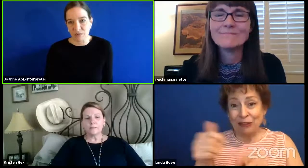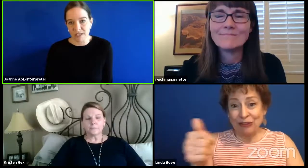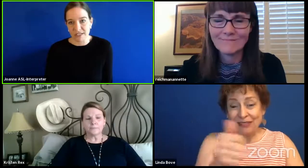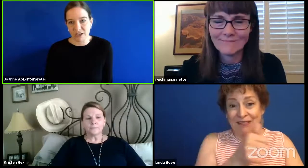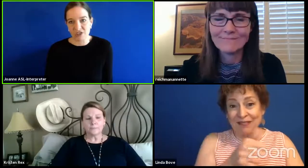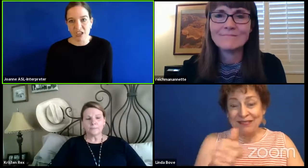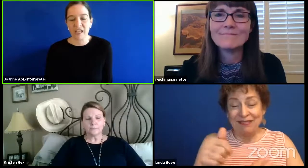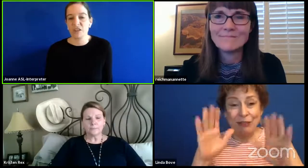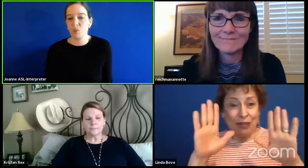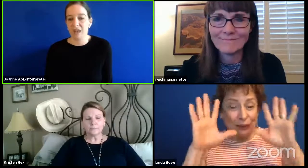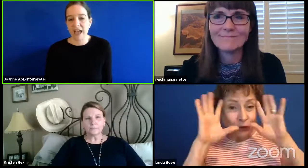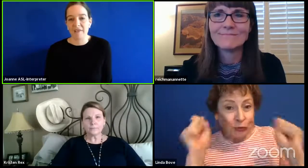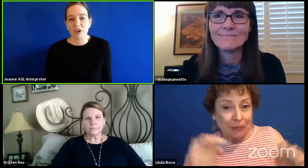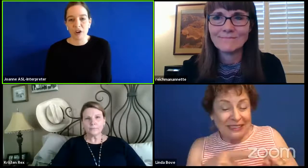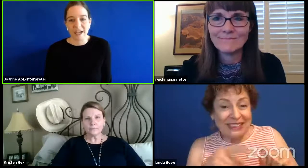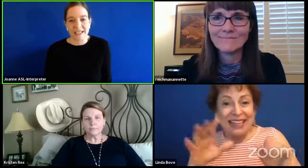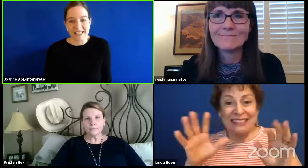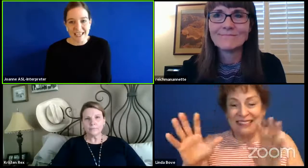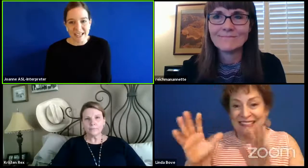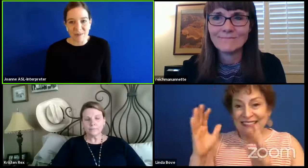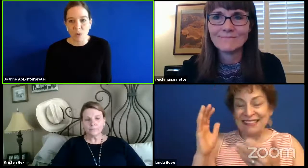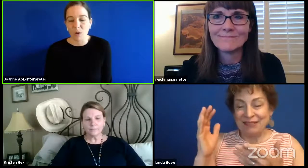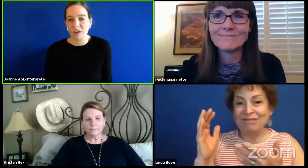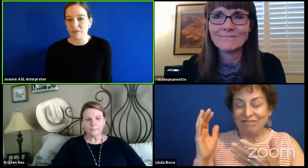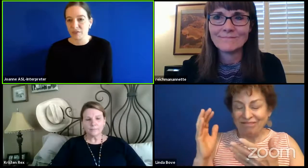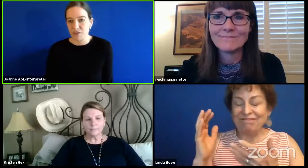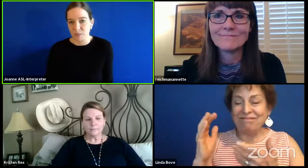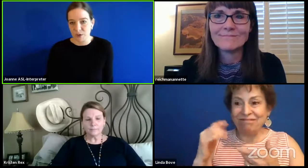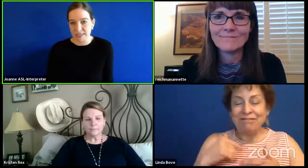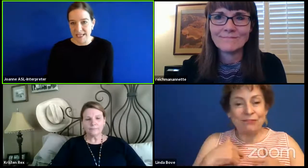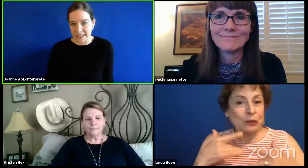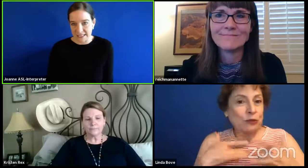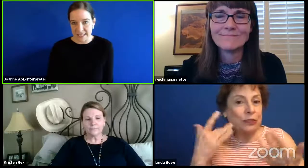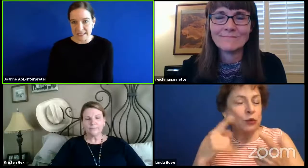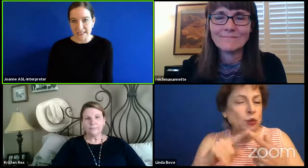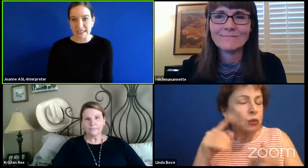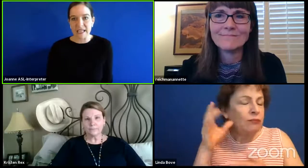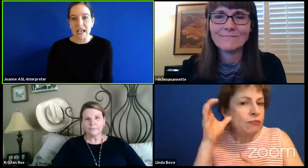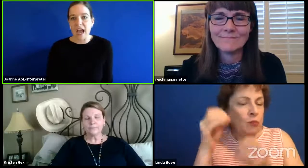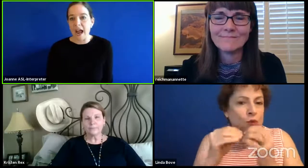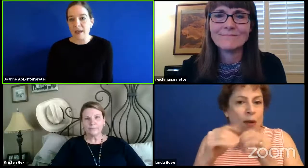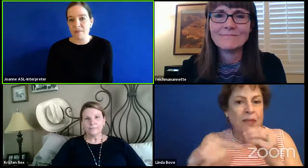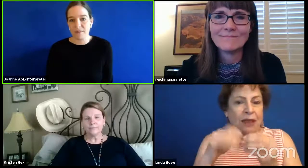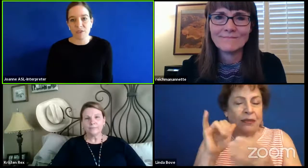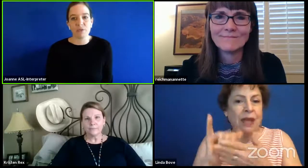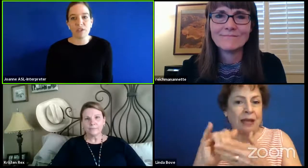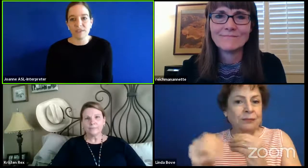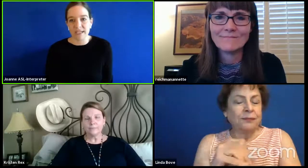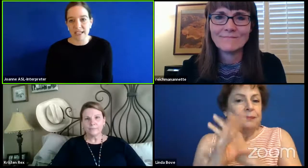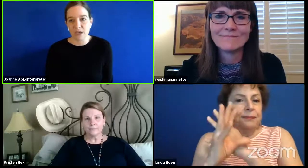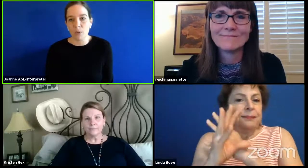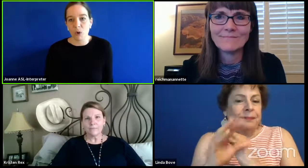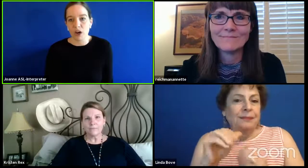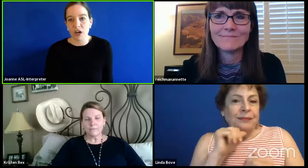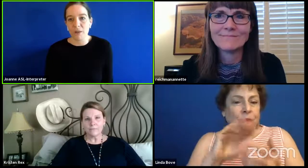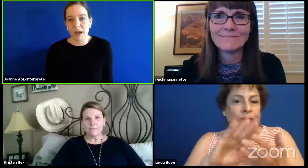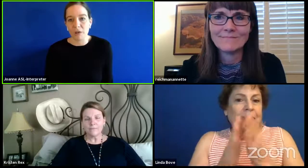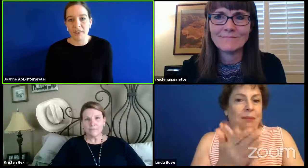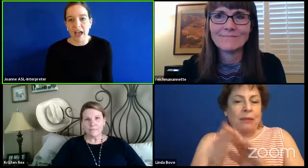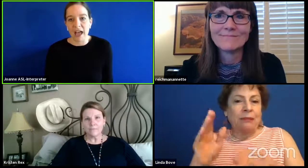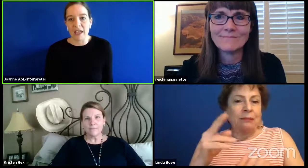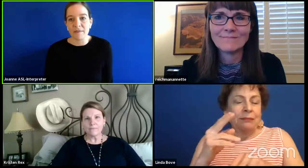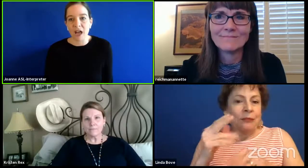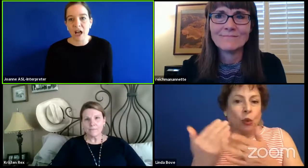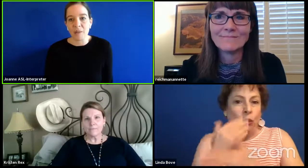and research and we have a great team, a wonderful superintendent. I'm thrilled to hear more